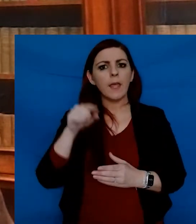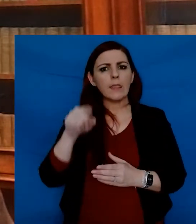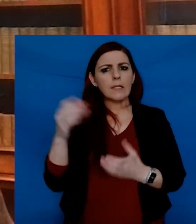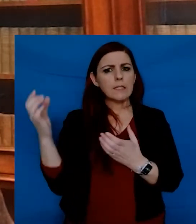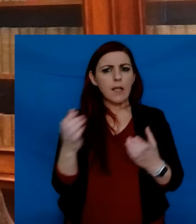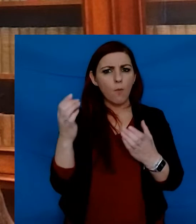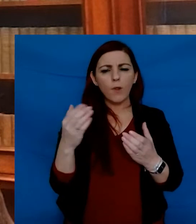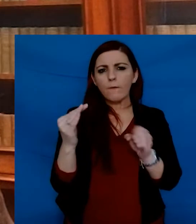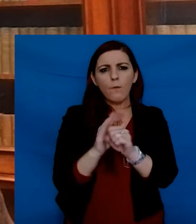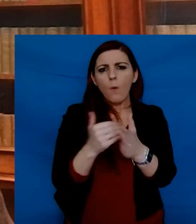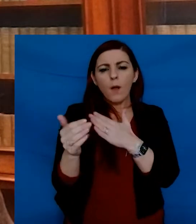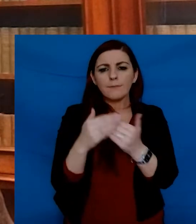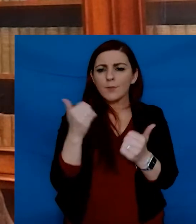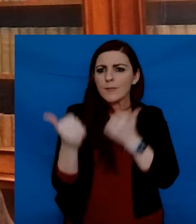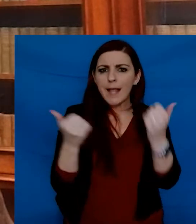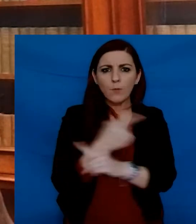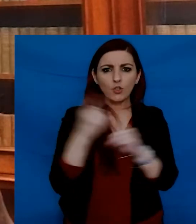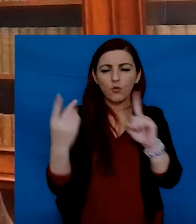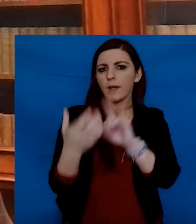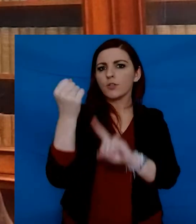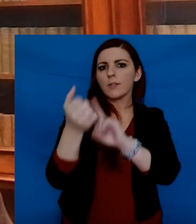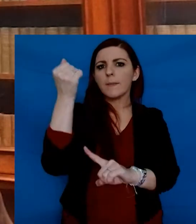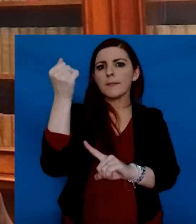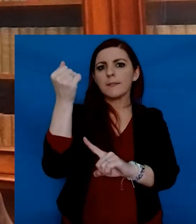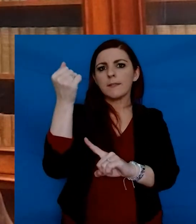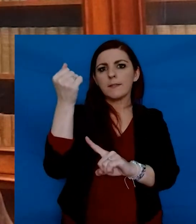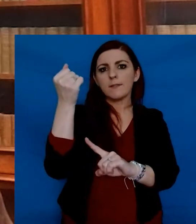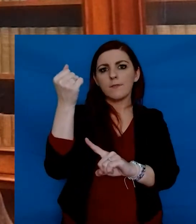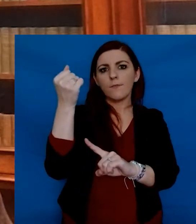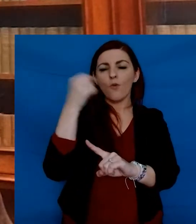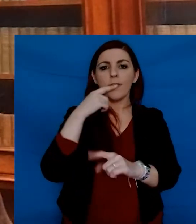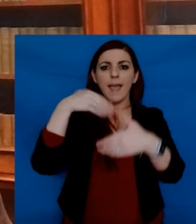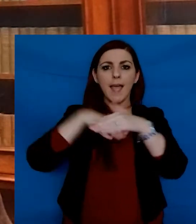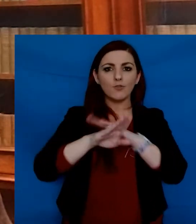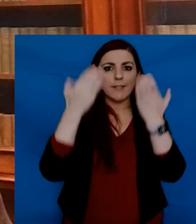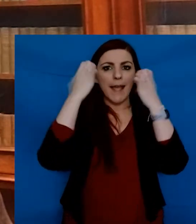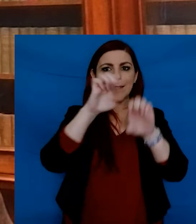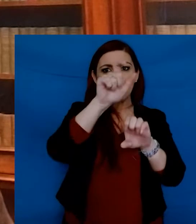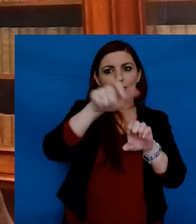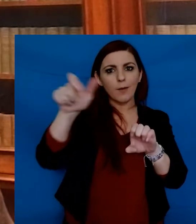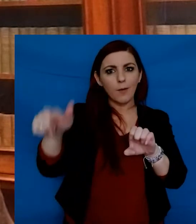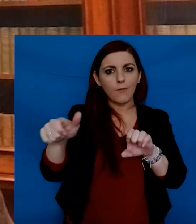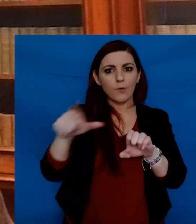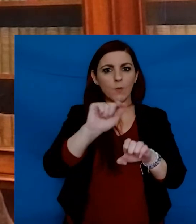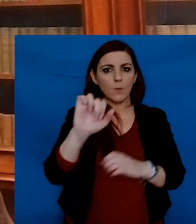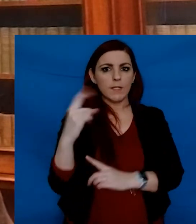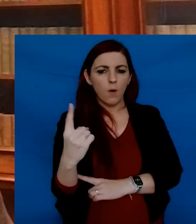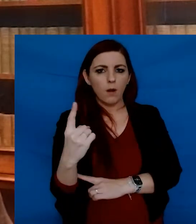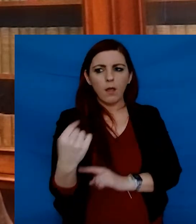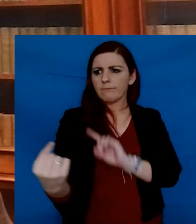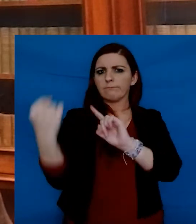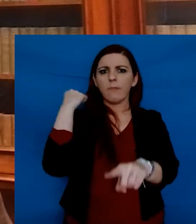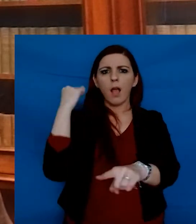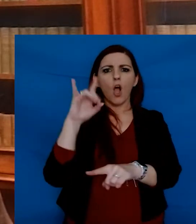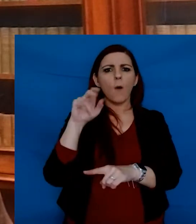This ceremony is to celebrate your achievements as the Entrance Exhibitioners of 2021. It was during the provostship of